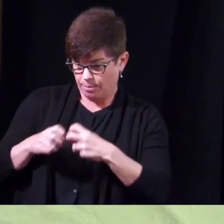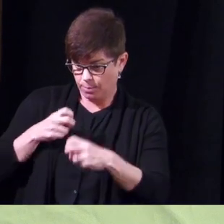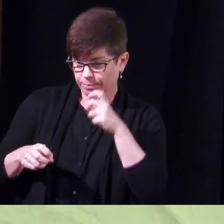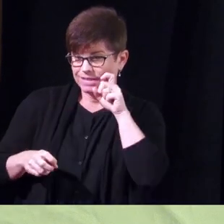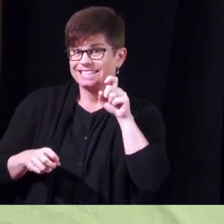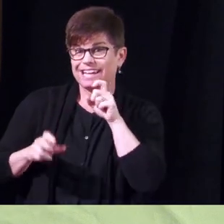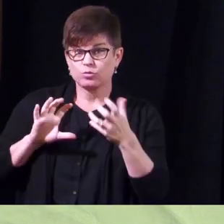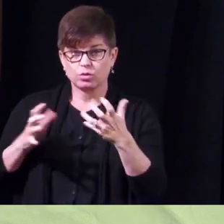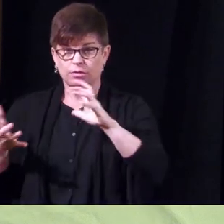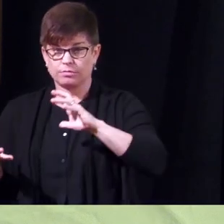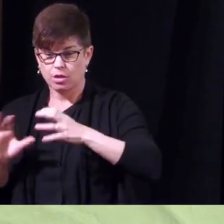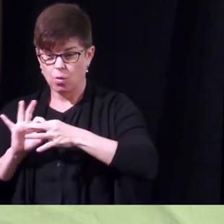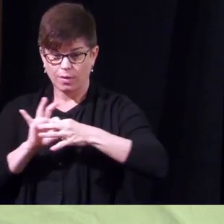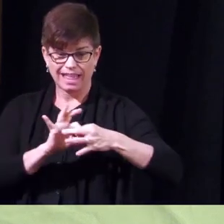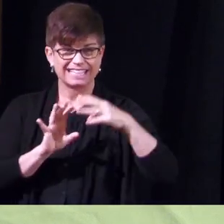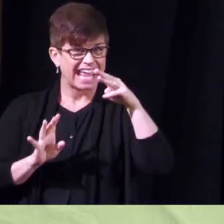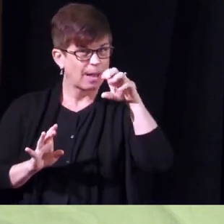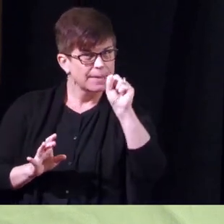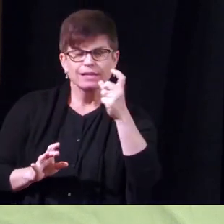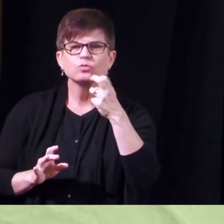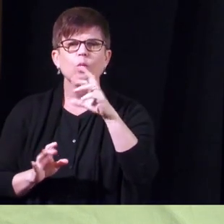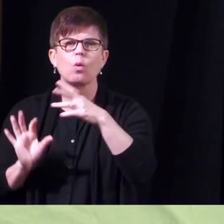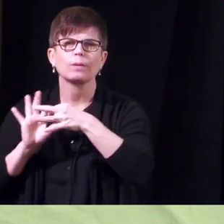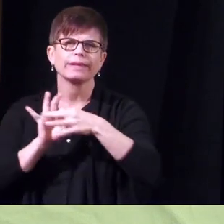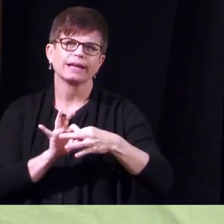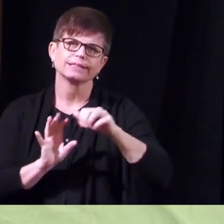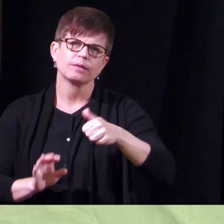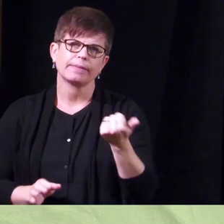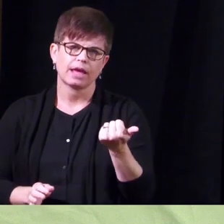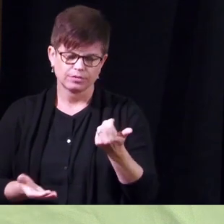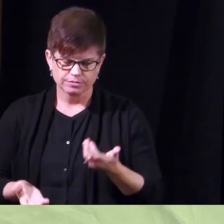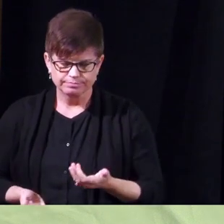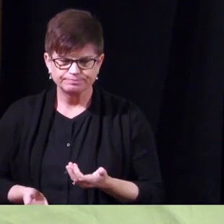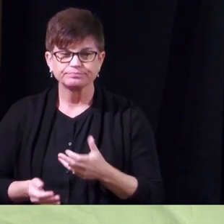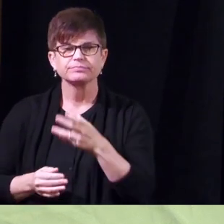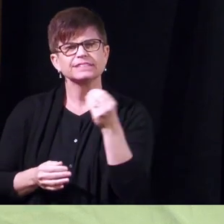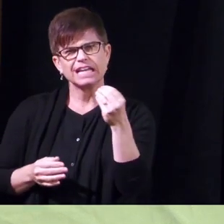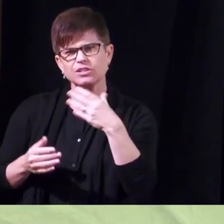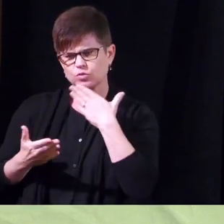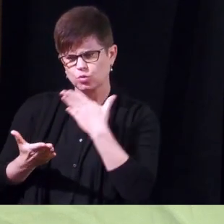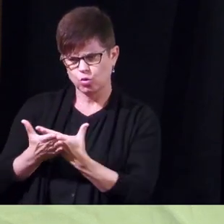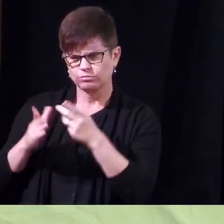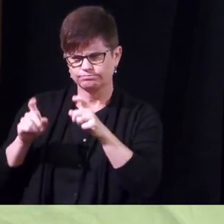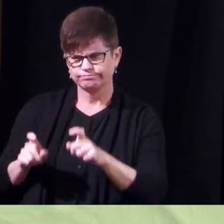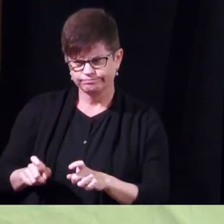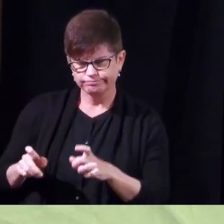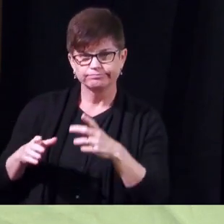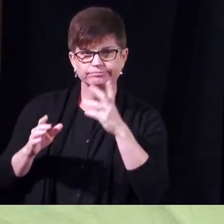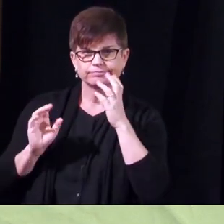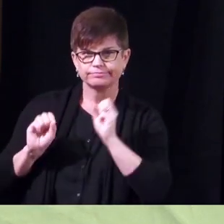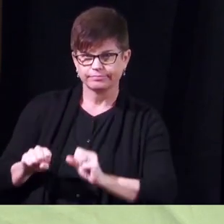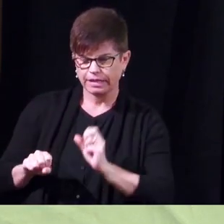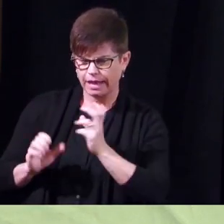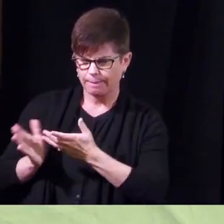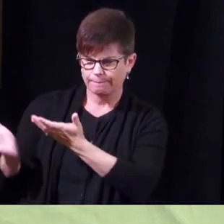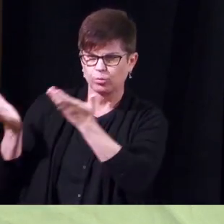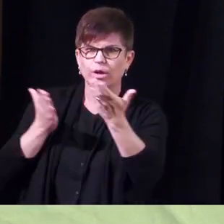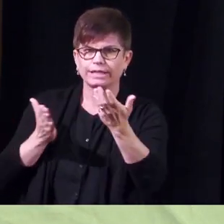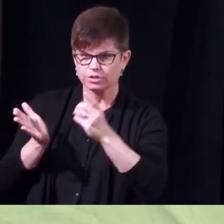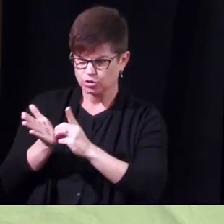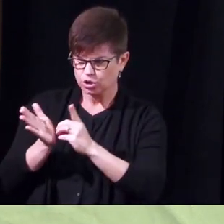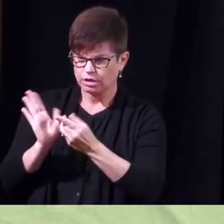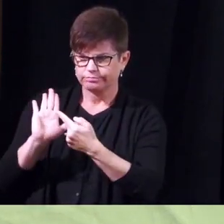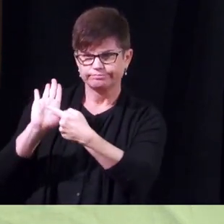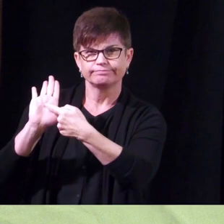or is it related to something else so it is a useful uh thing to to